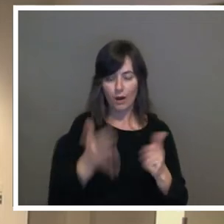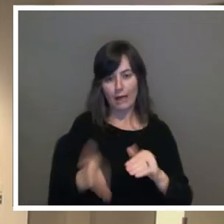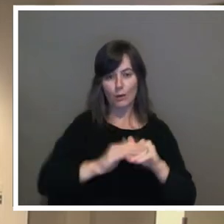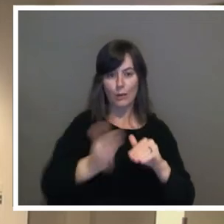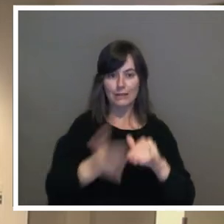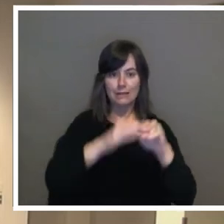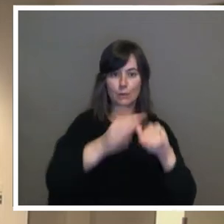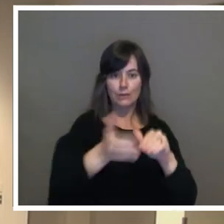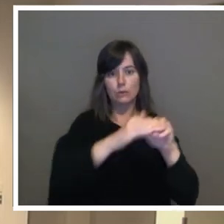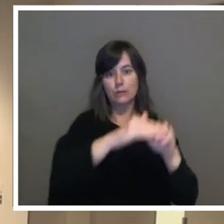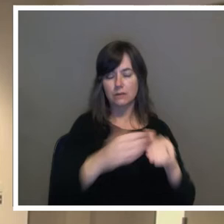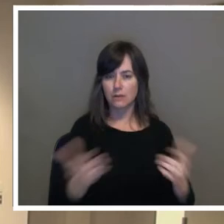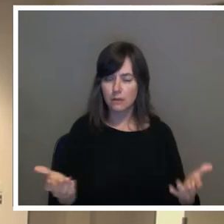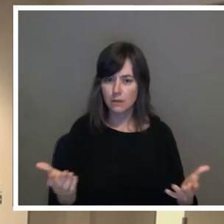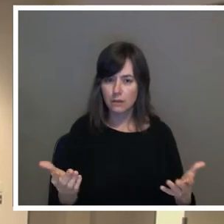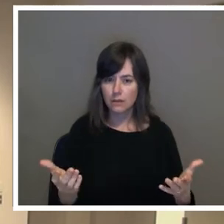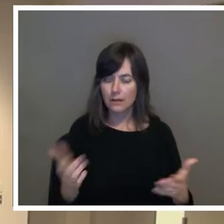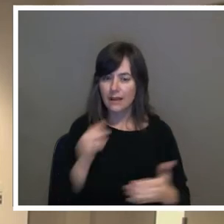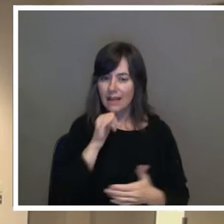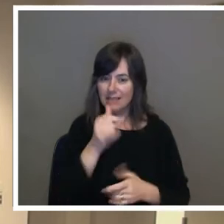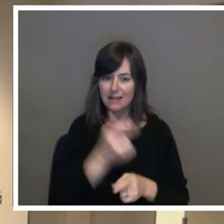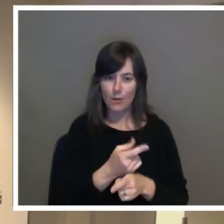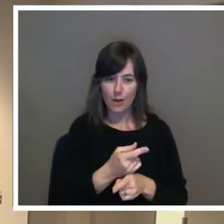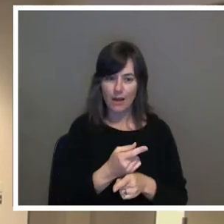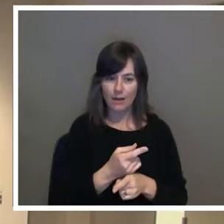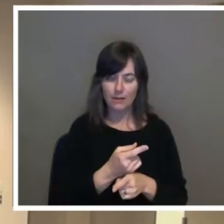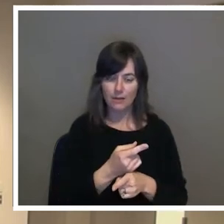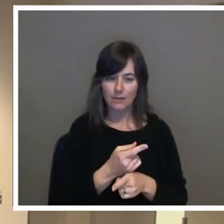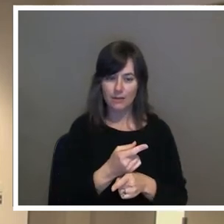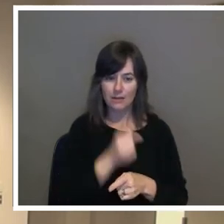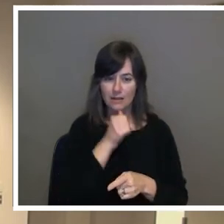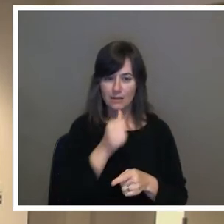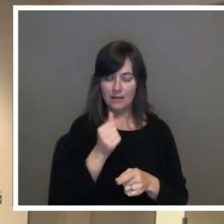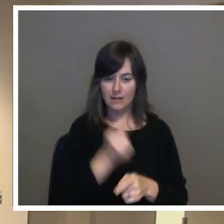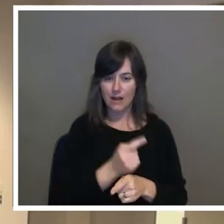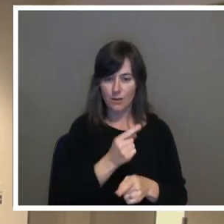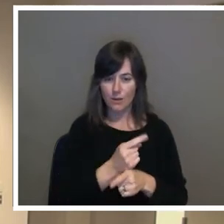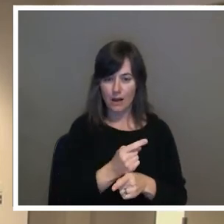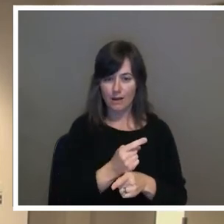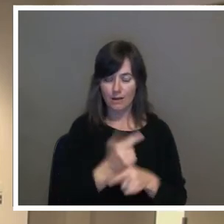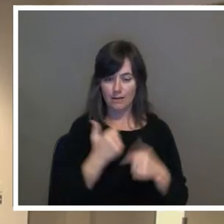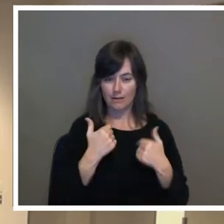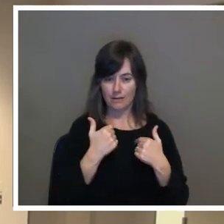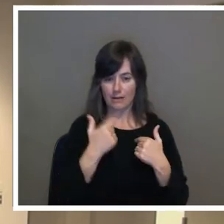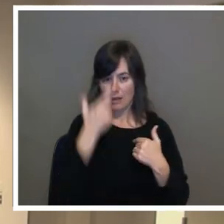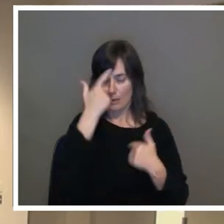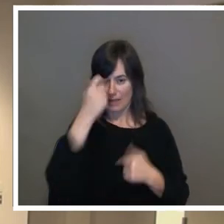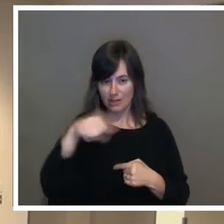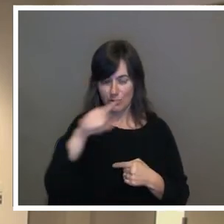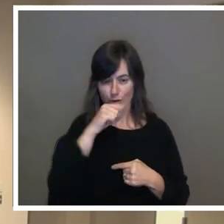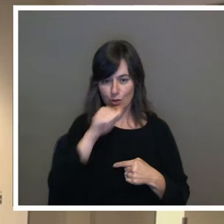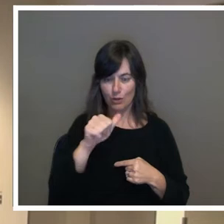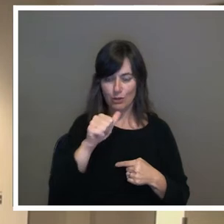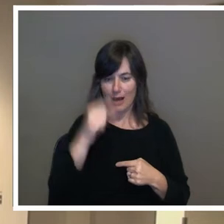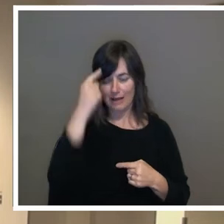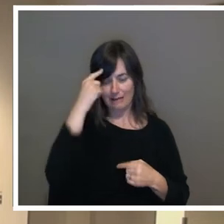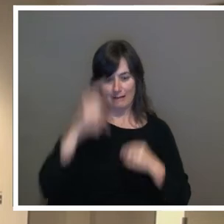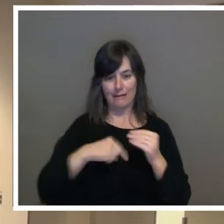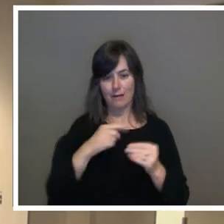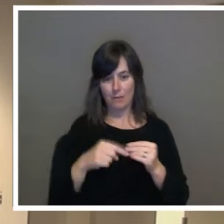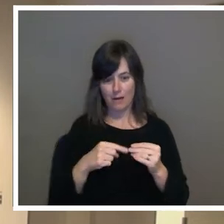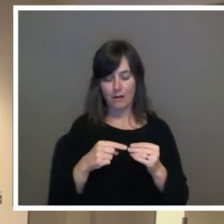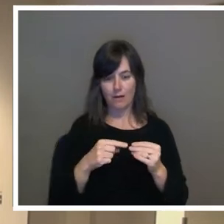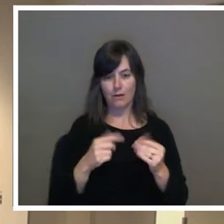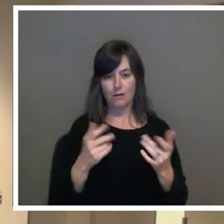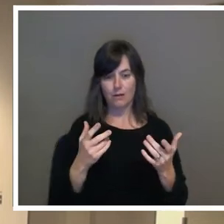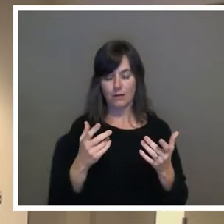Because this is not right. It's just not right. Because you're not taking into consideration the